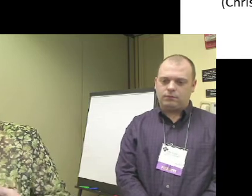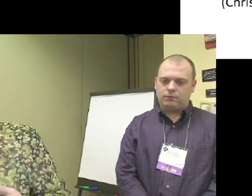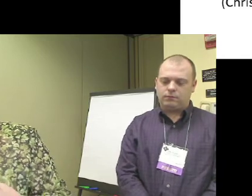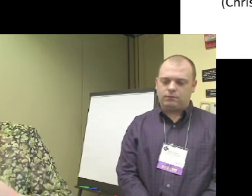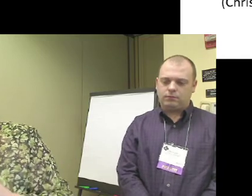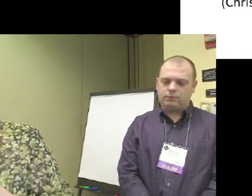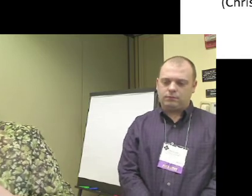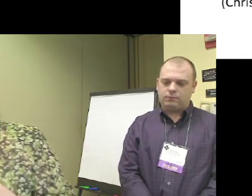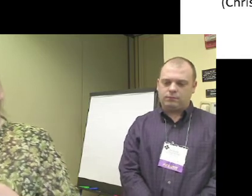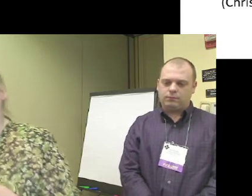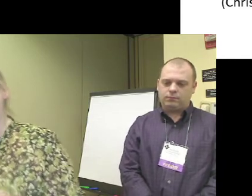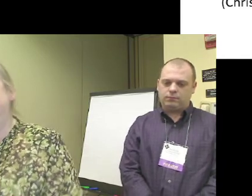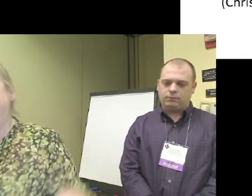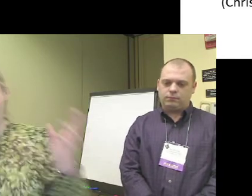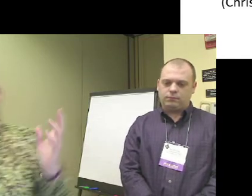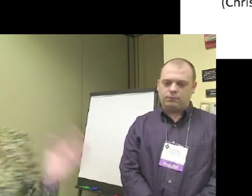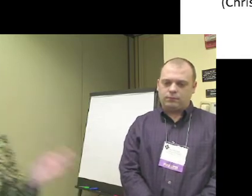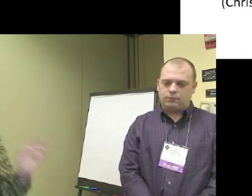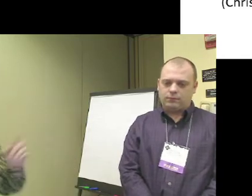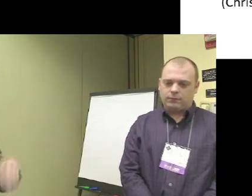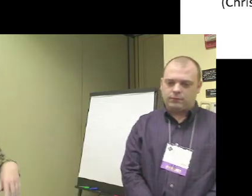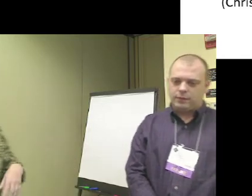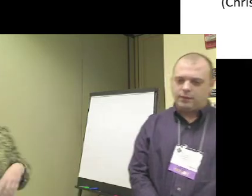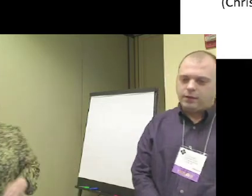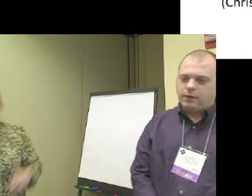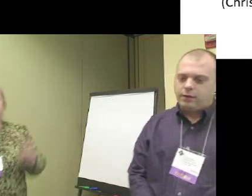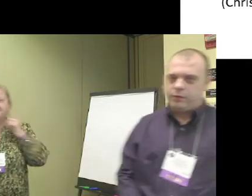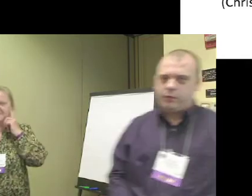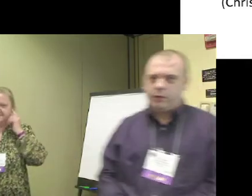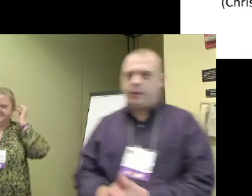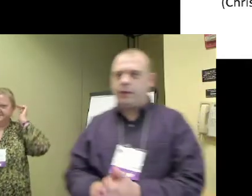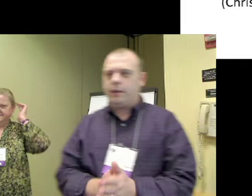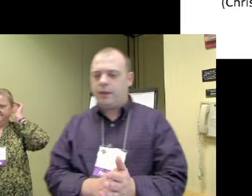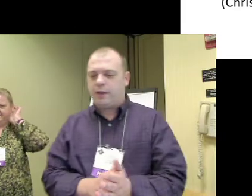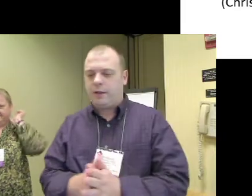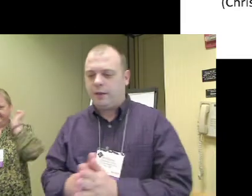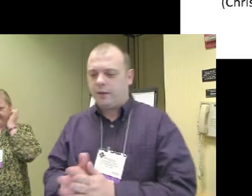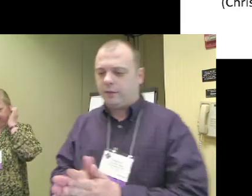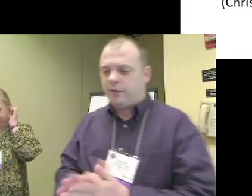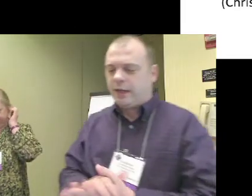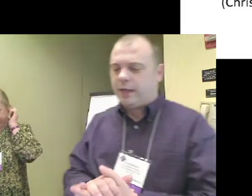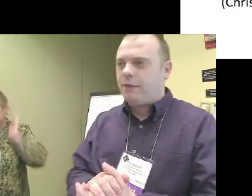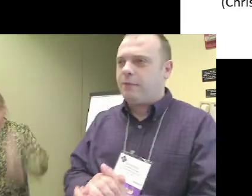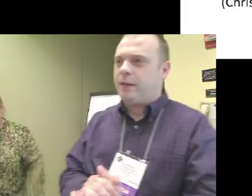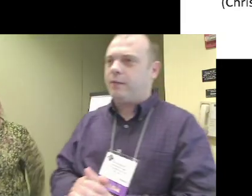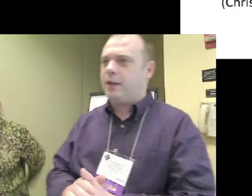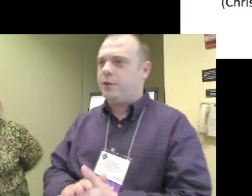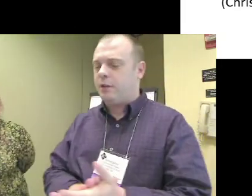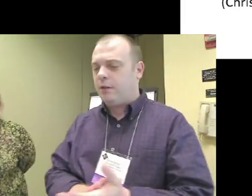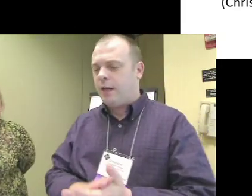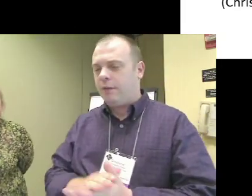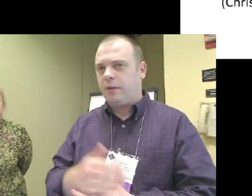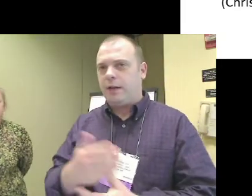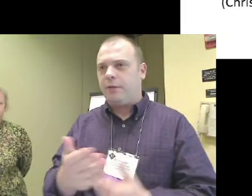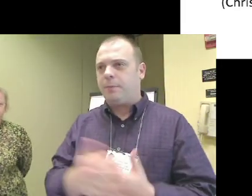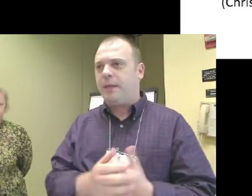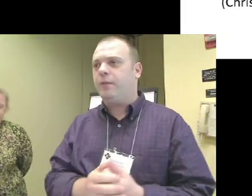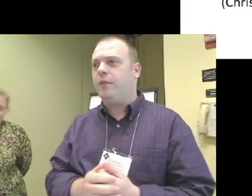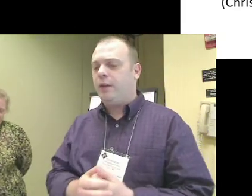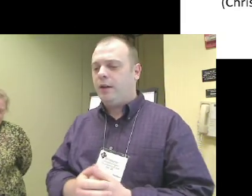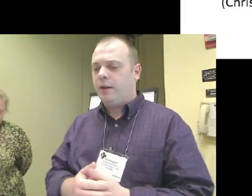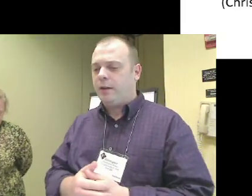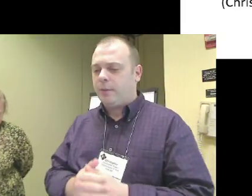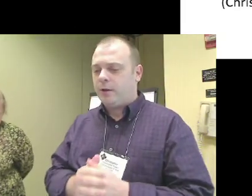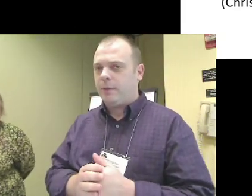material to make things much easier. And then Chris. So in the second half of that session, after Larry